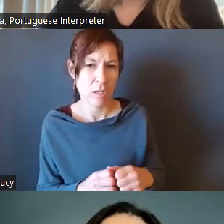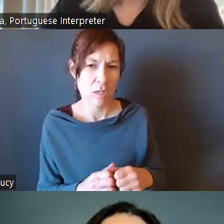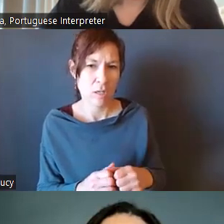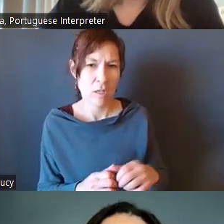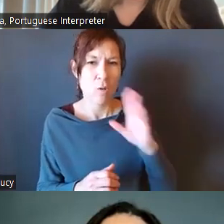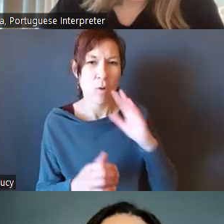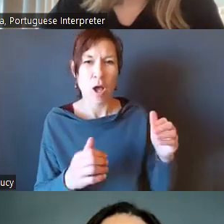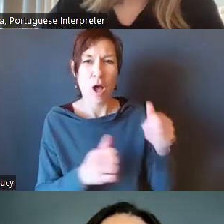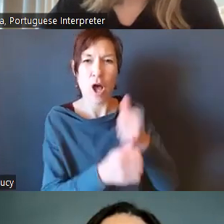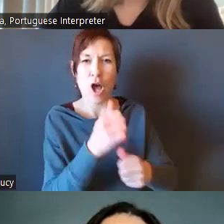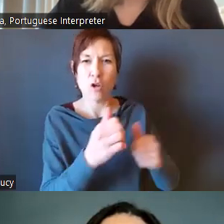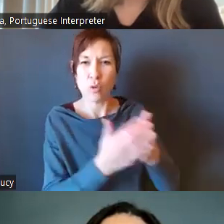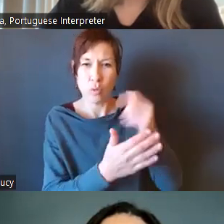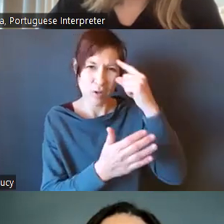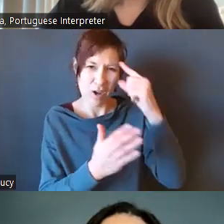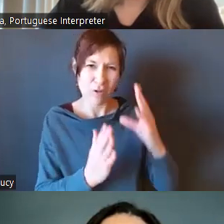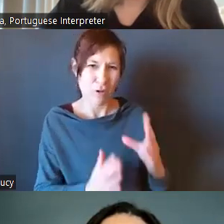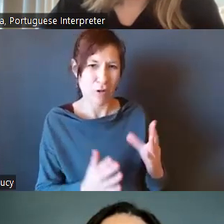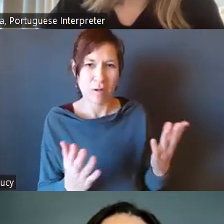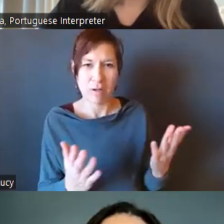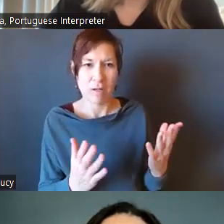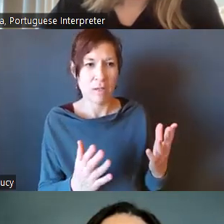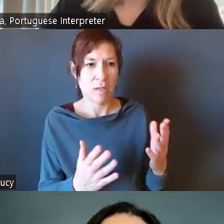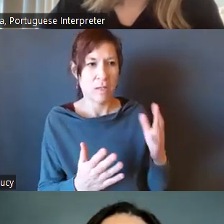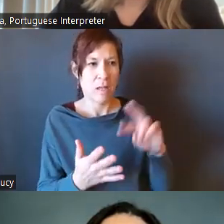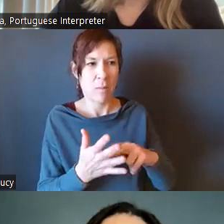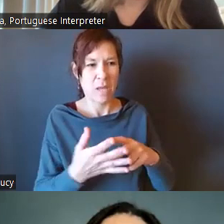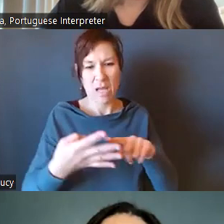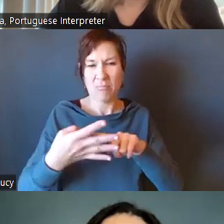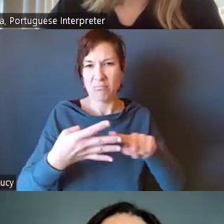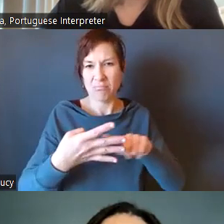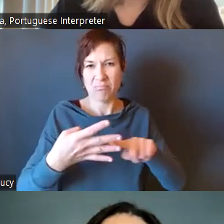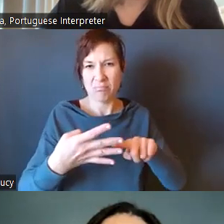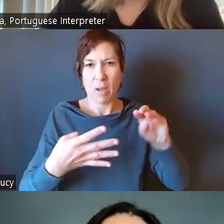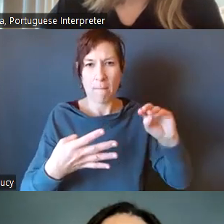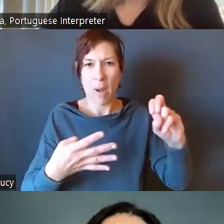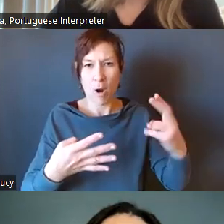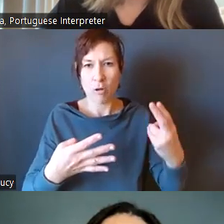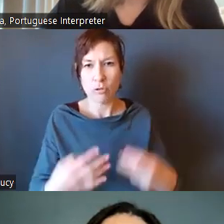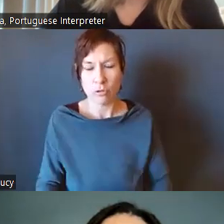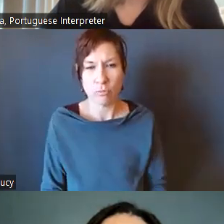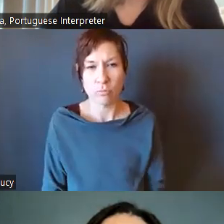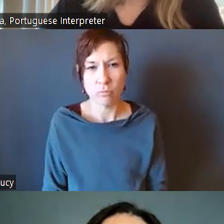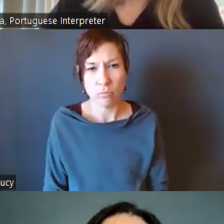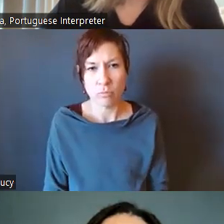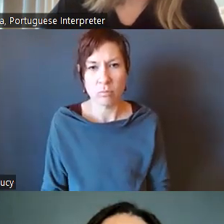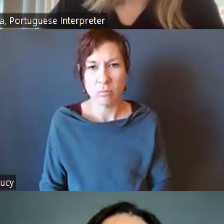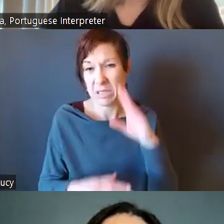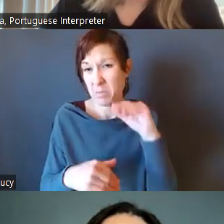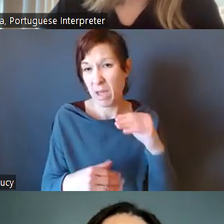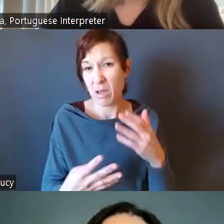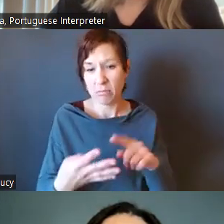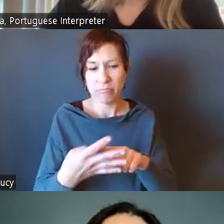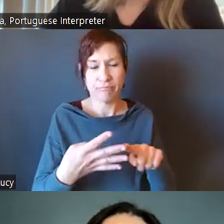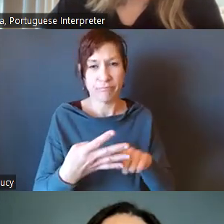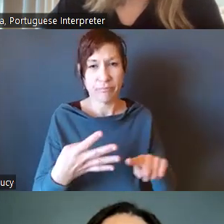administration, Kalila. But right now, mid-March is, is when we're anticipating it. So, mid to late March. So, what we would